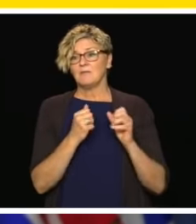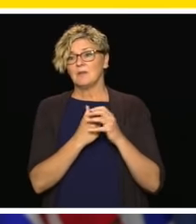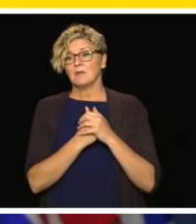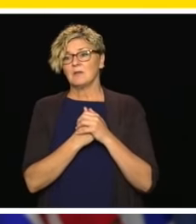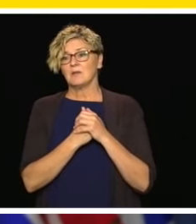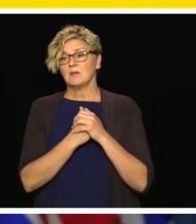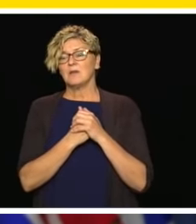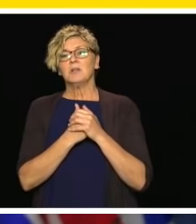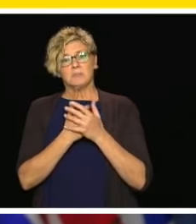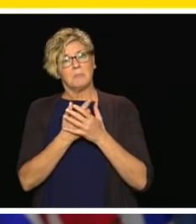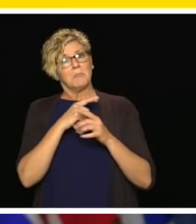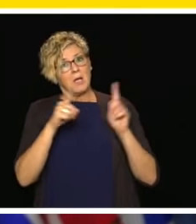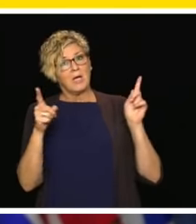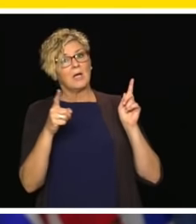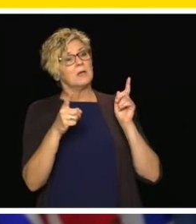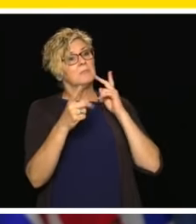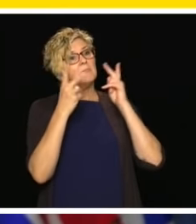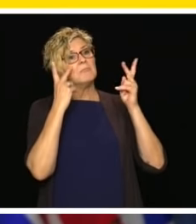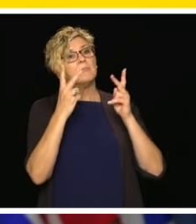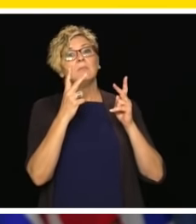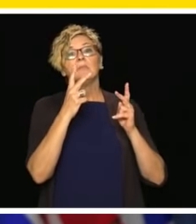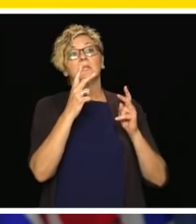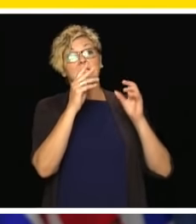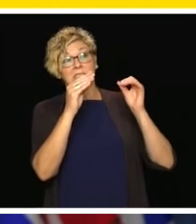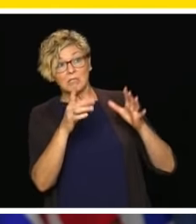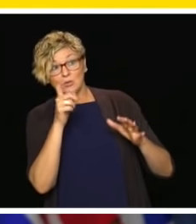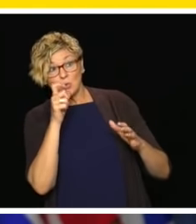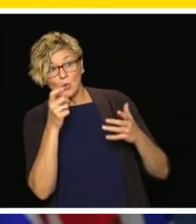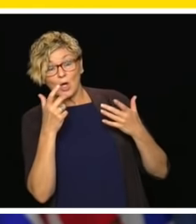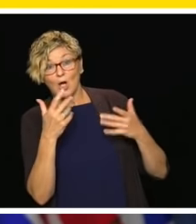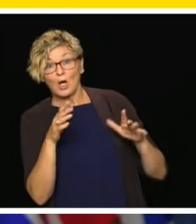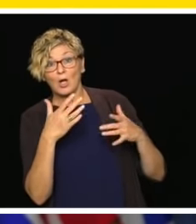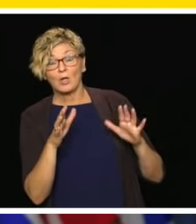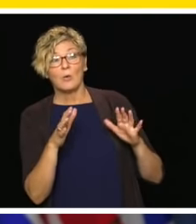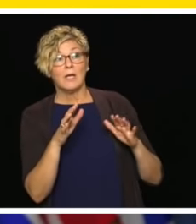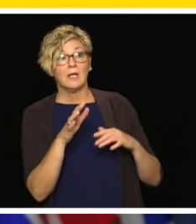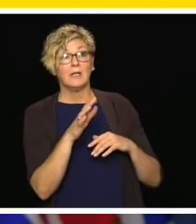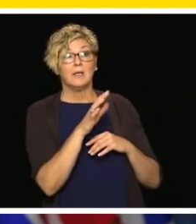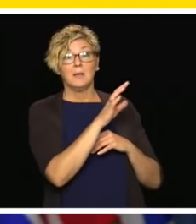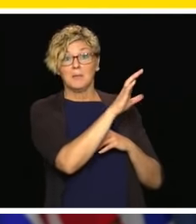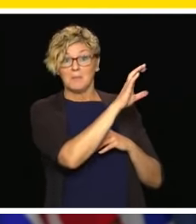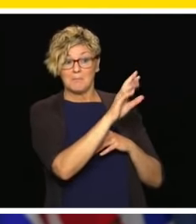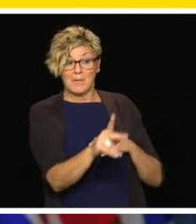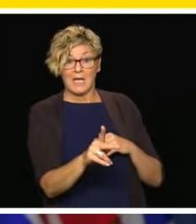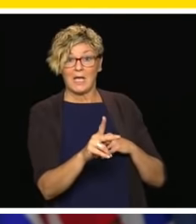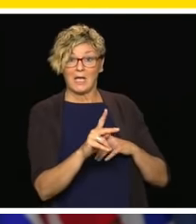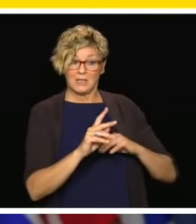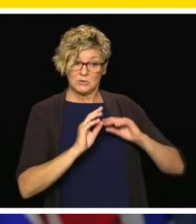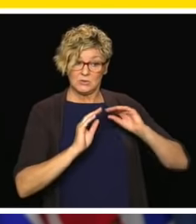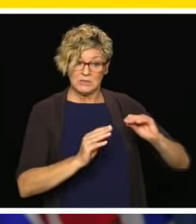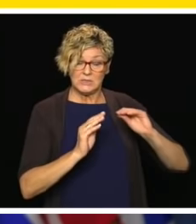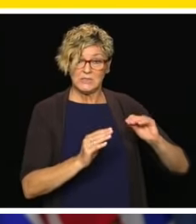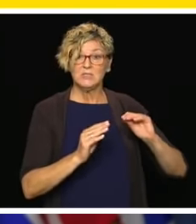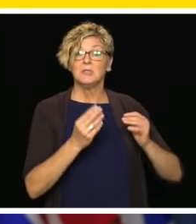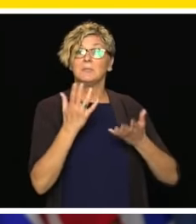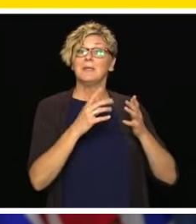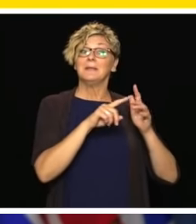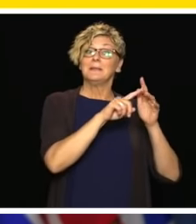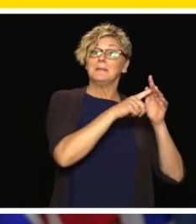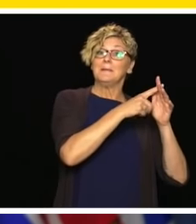seen from teachers who are back in classrooms and other jurisdictions. It starts that way and comfort levels grow as they